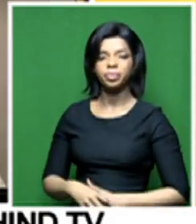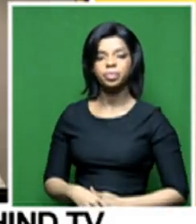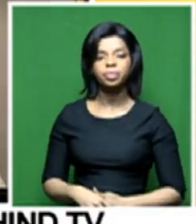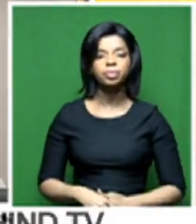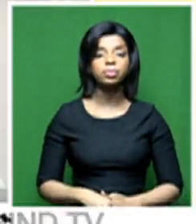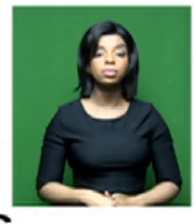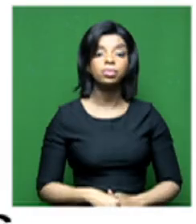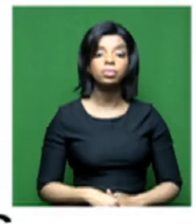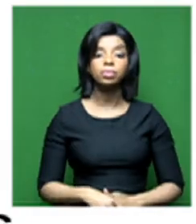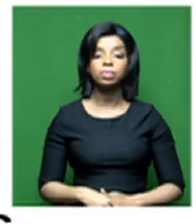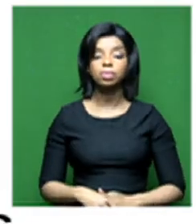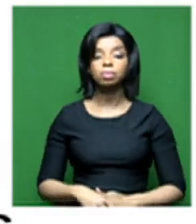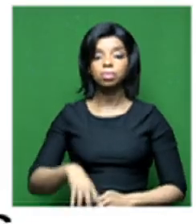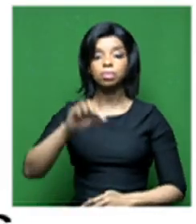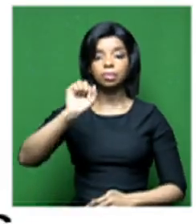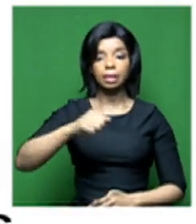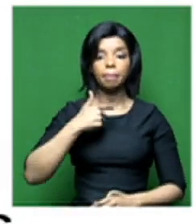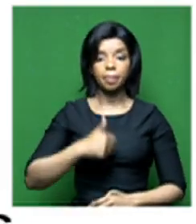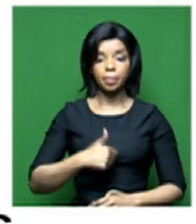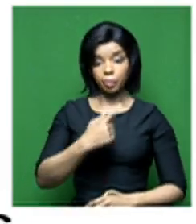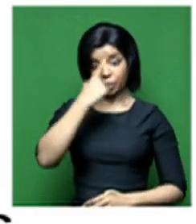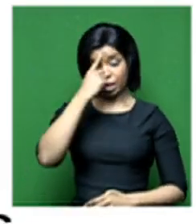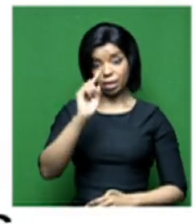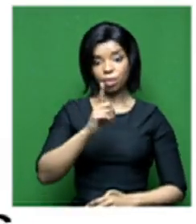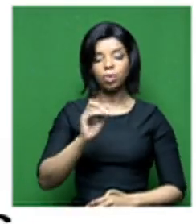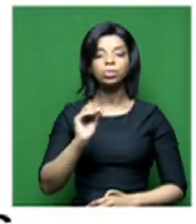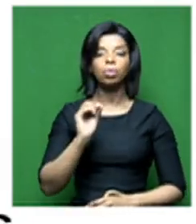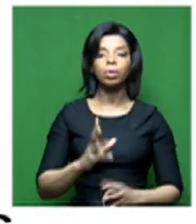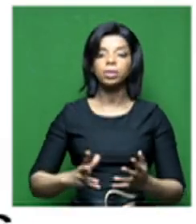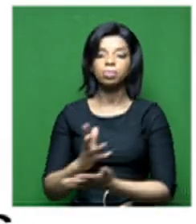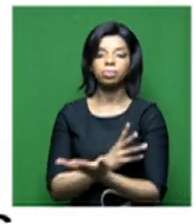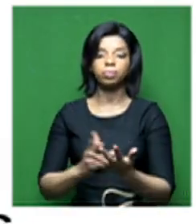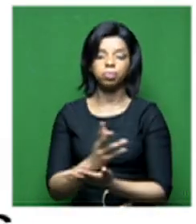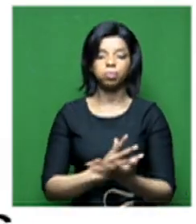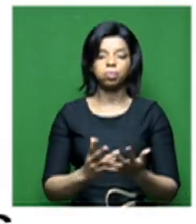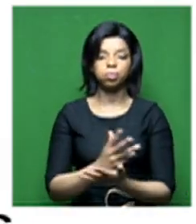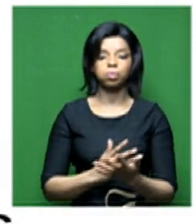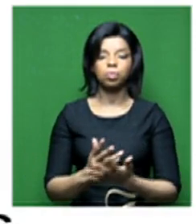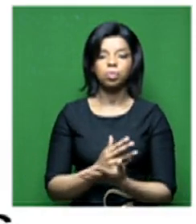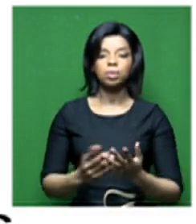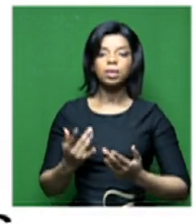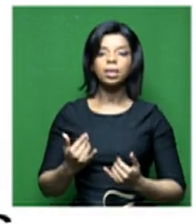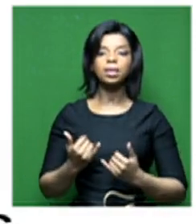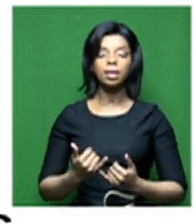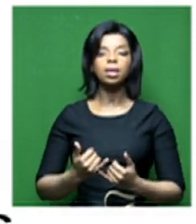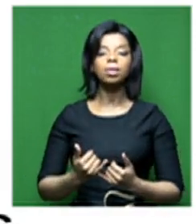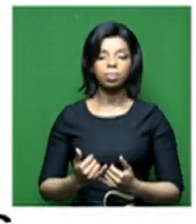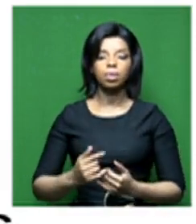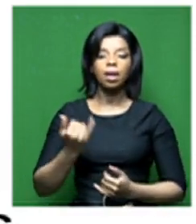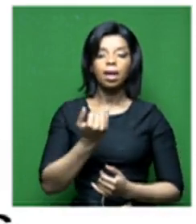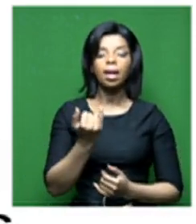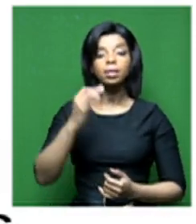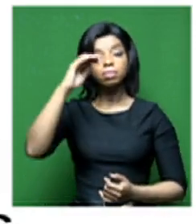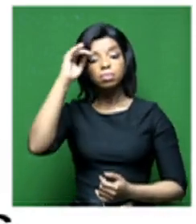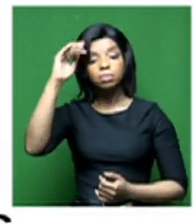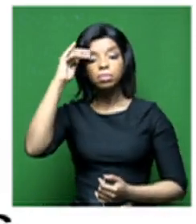Yeah, I think there is a discussion underway, you know, around merging and demerging of, you know, reconfiguring of